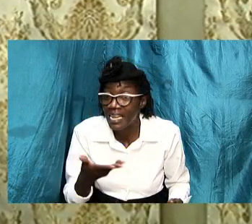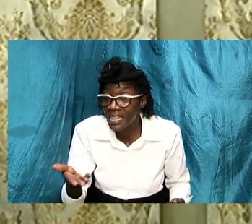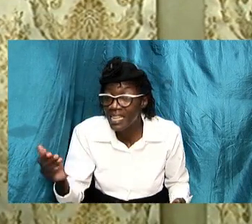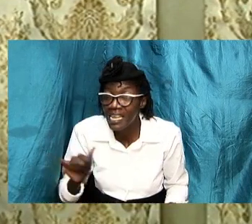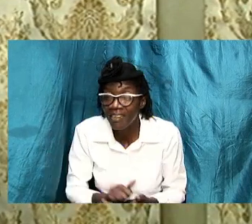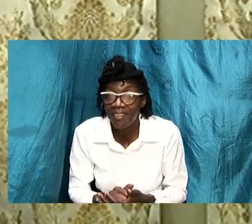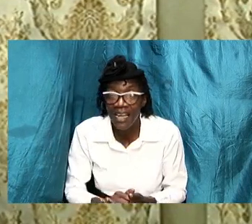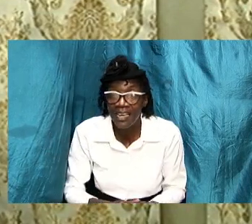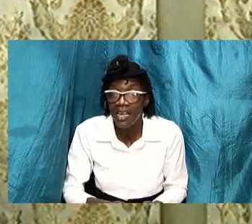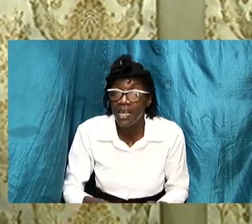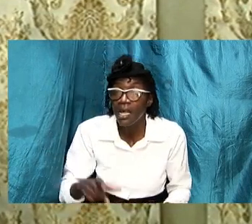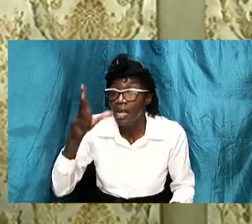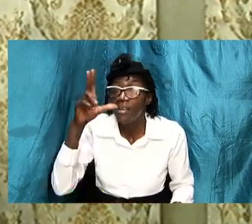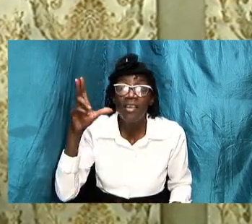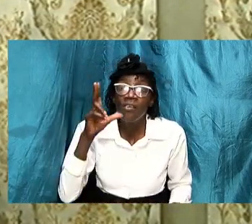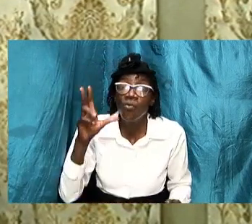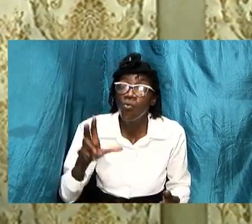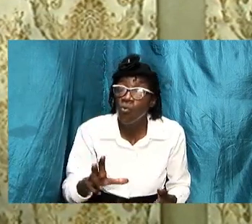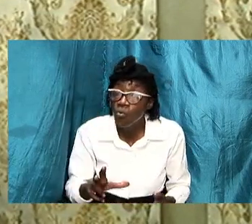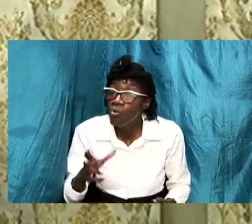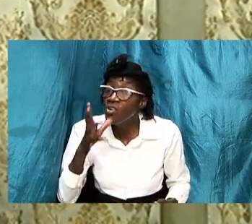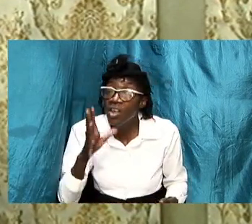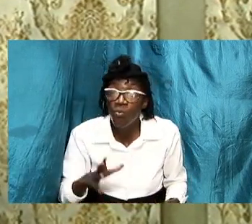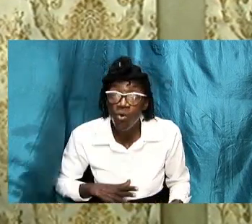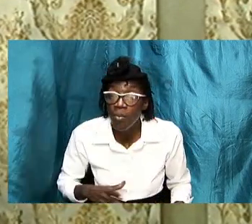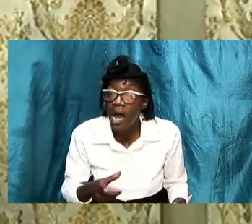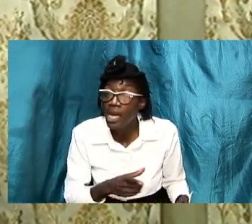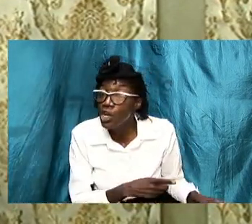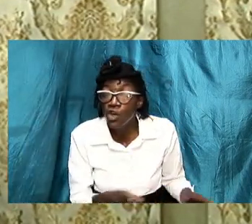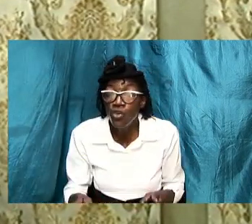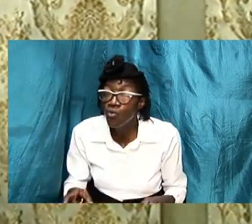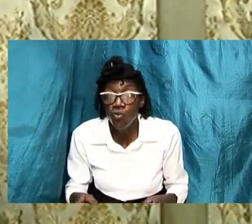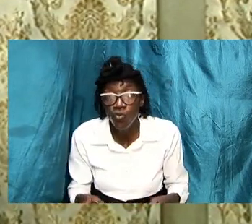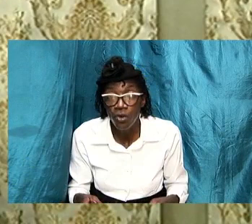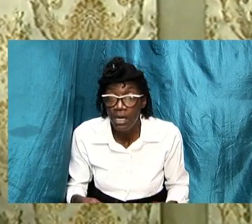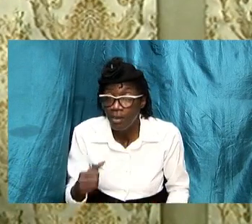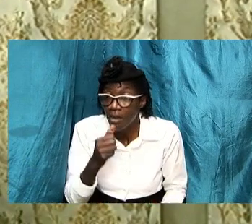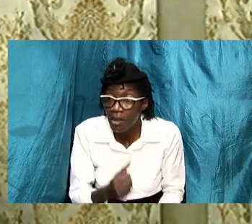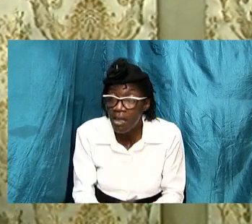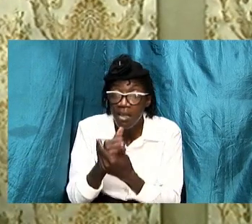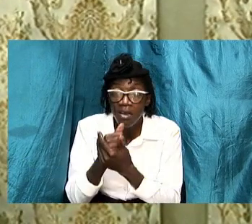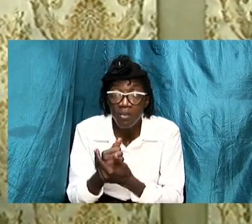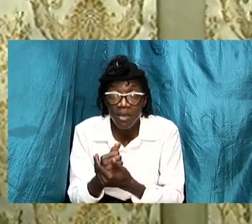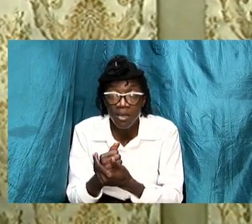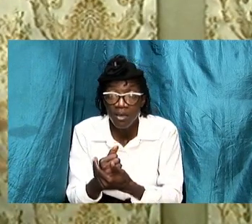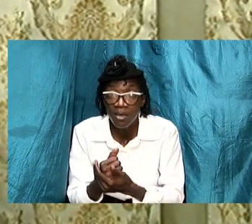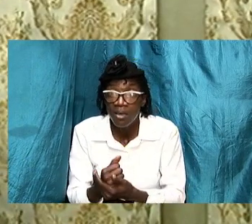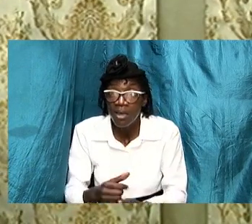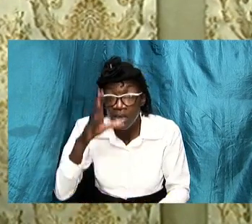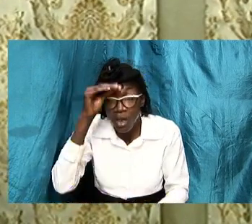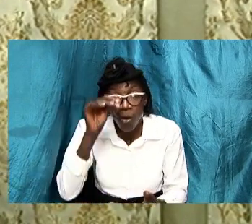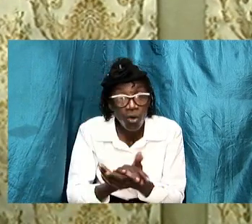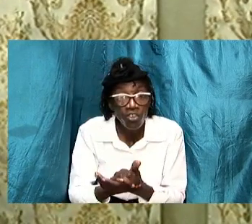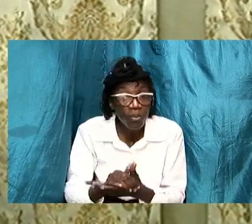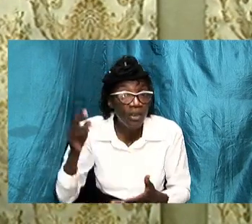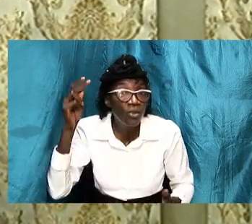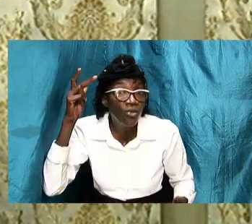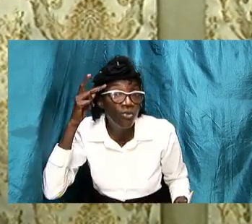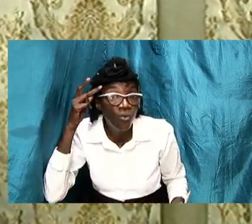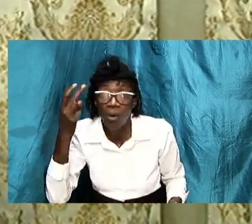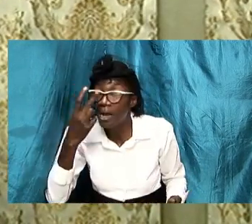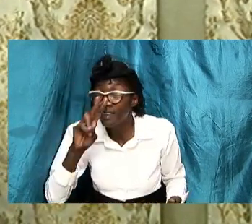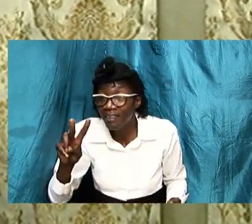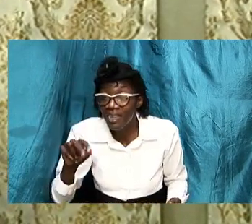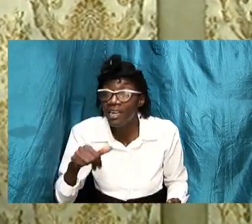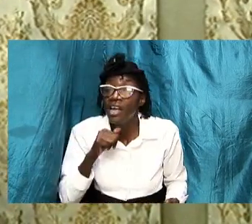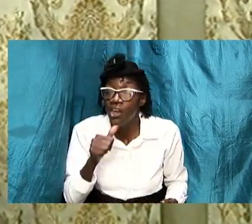so that she is instrumental in him being known and him being seen so this is not somebody